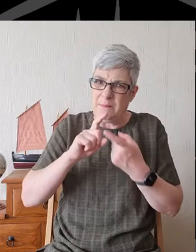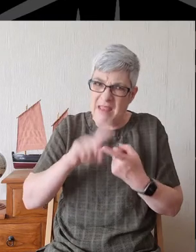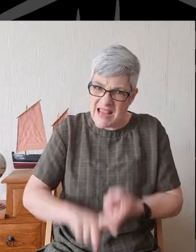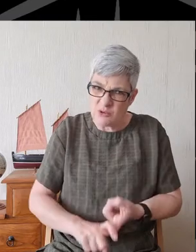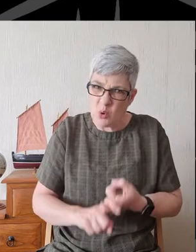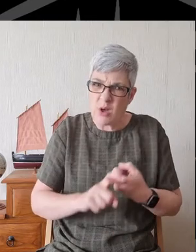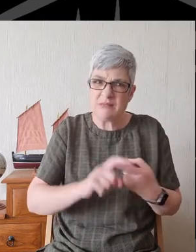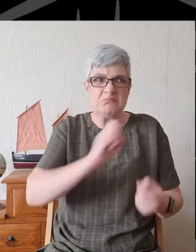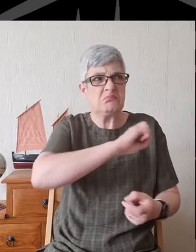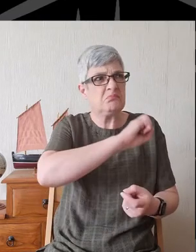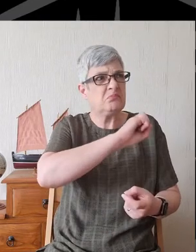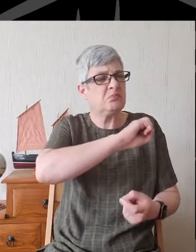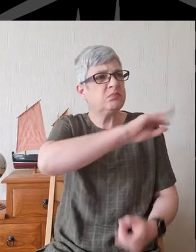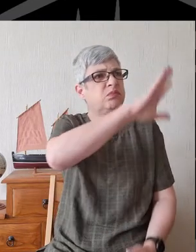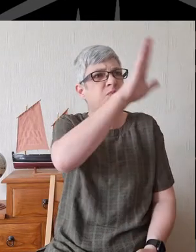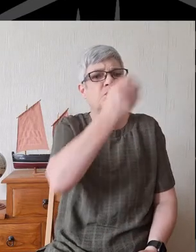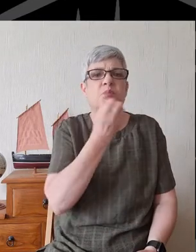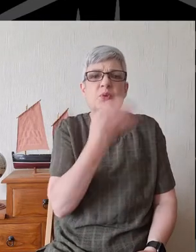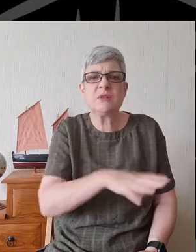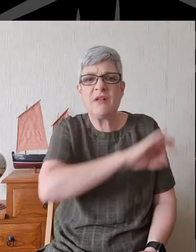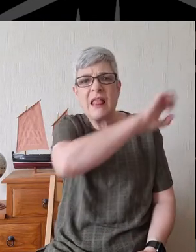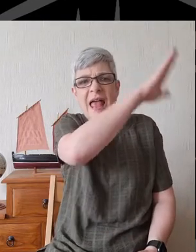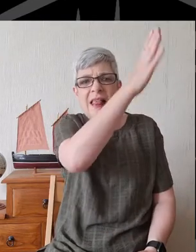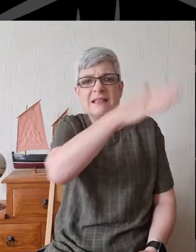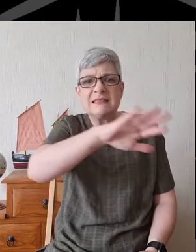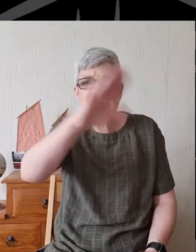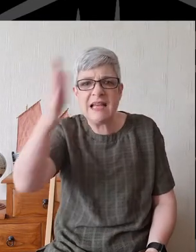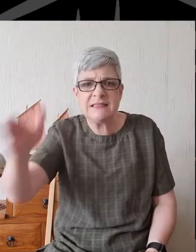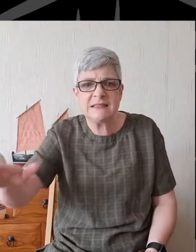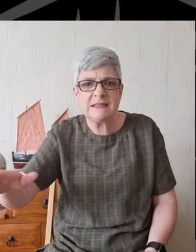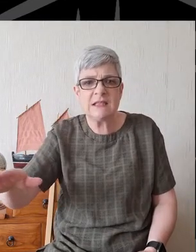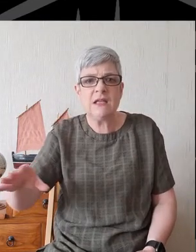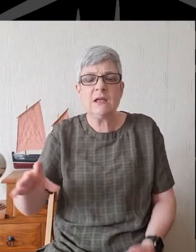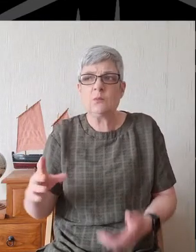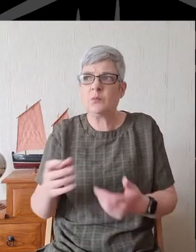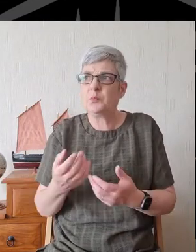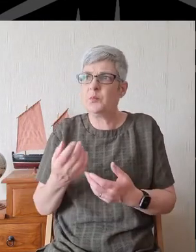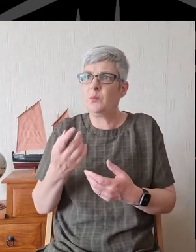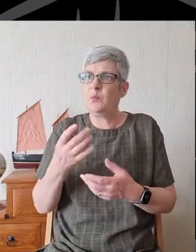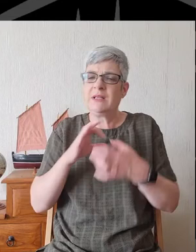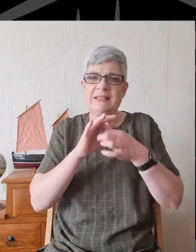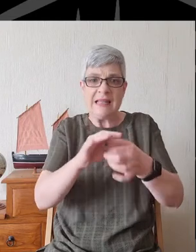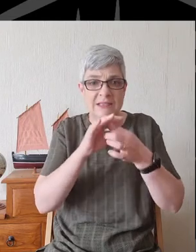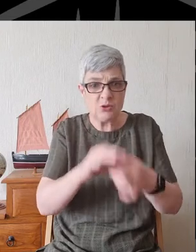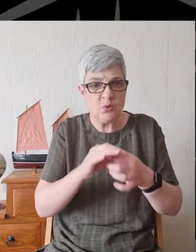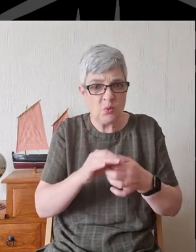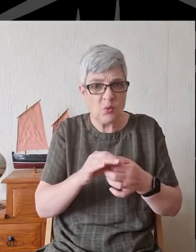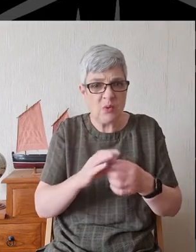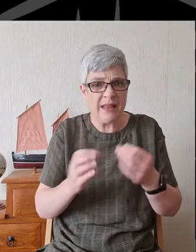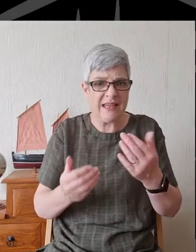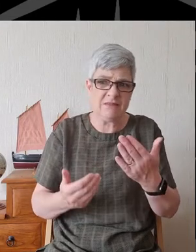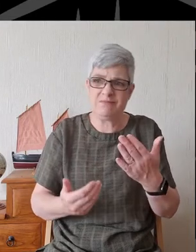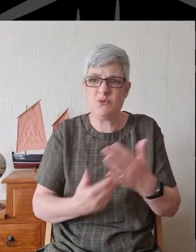We have imported beliefs and attitudes from New Age movements that compromise biblical truth.